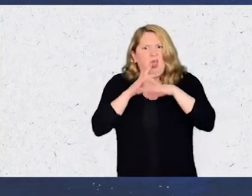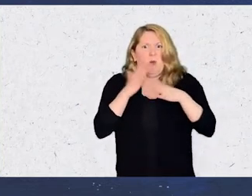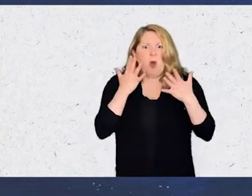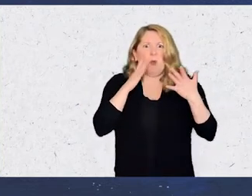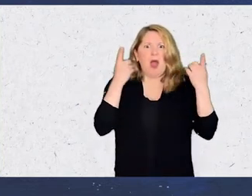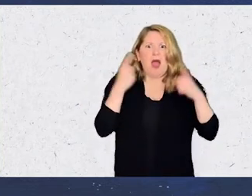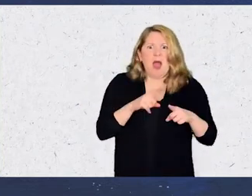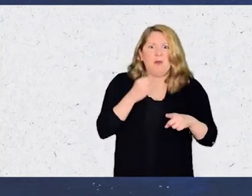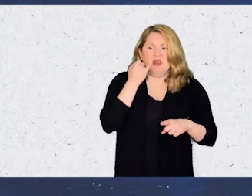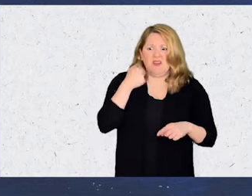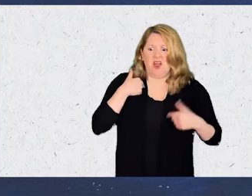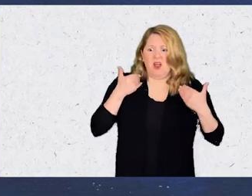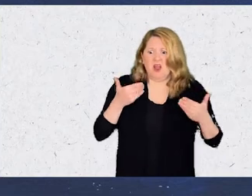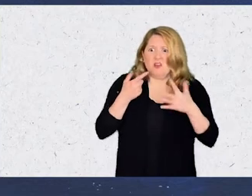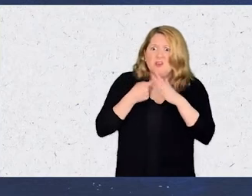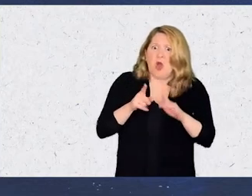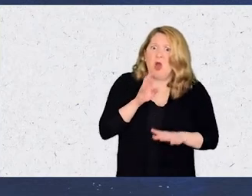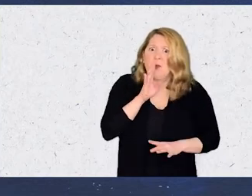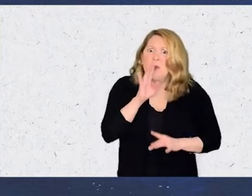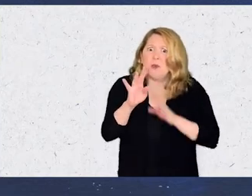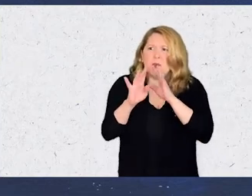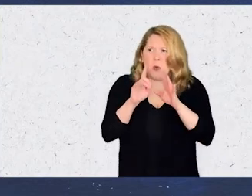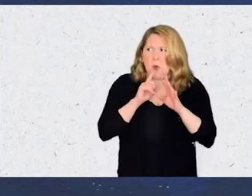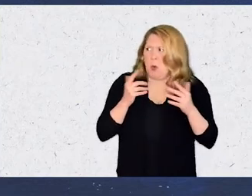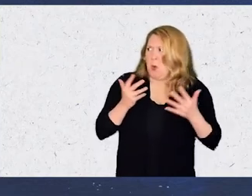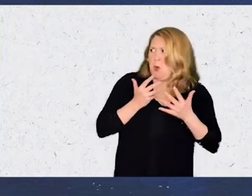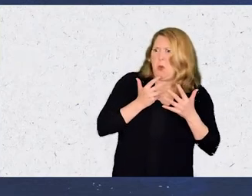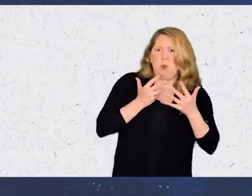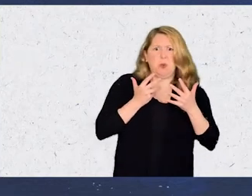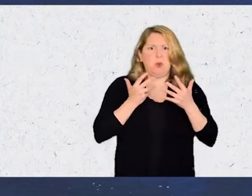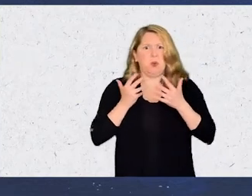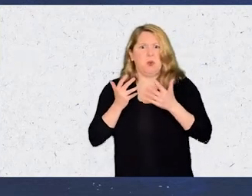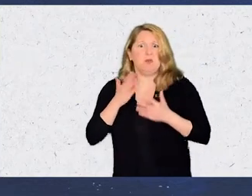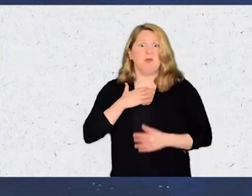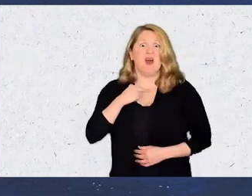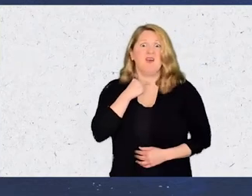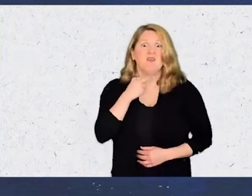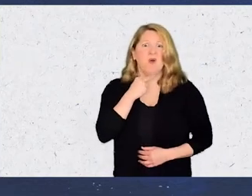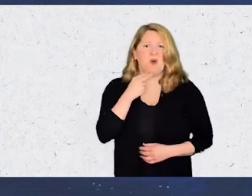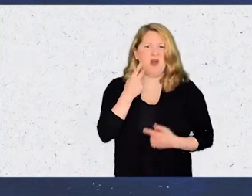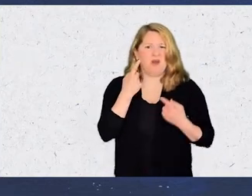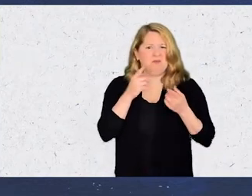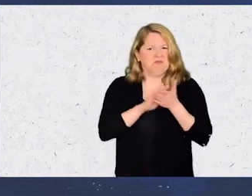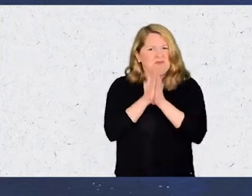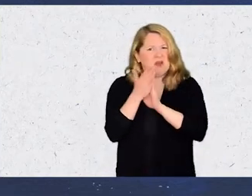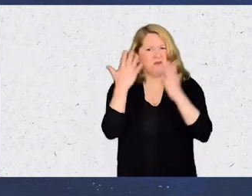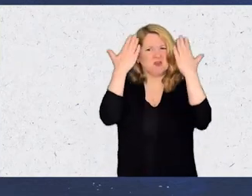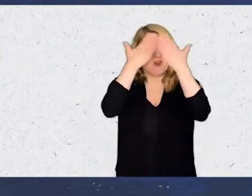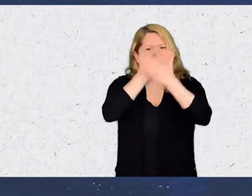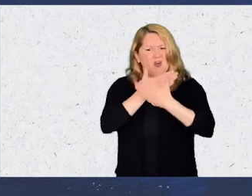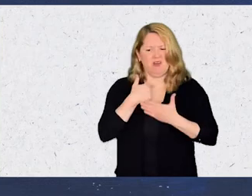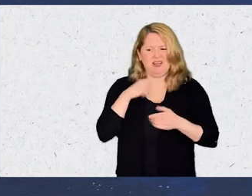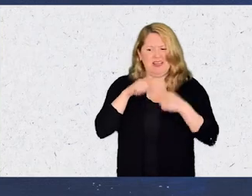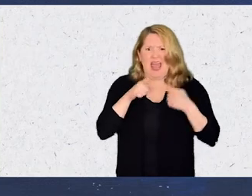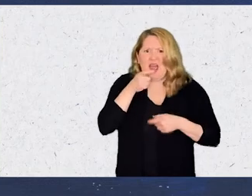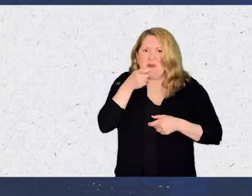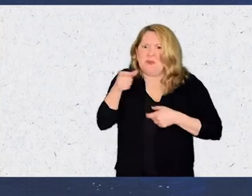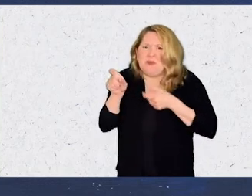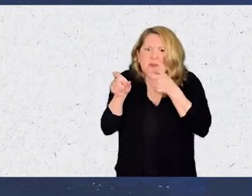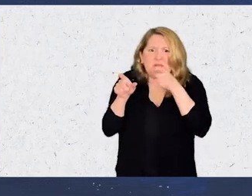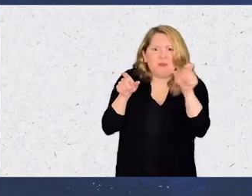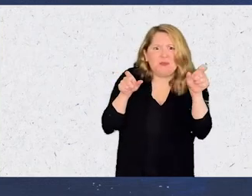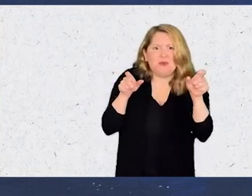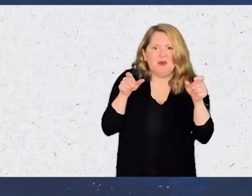happen when I move my lips to speak is terrifying. My voice calls out into the darkness, but it doesn't carry.